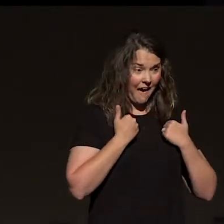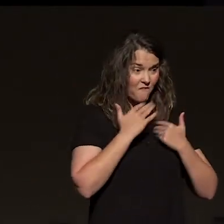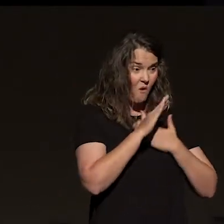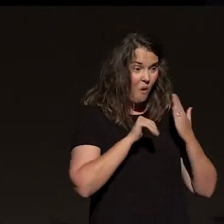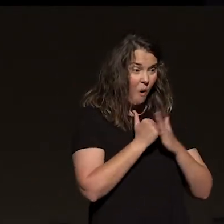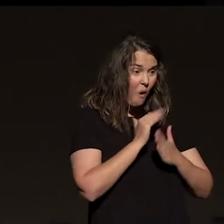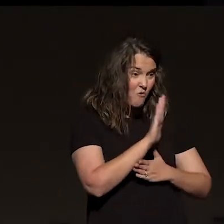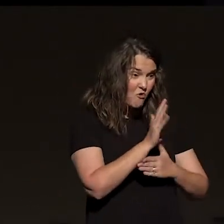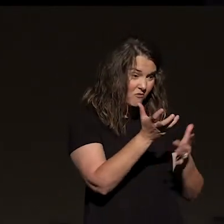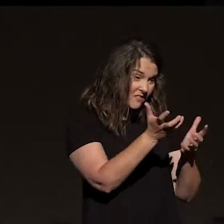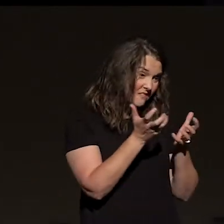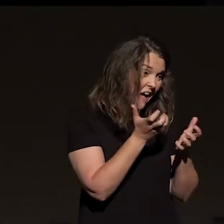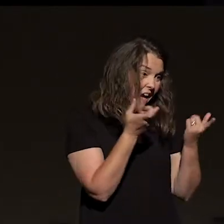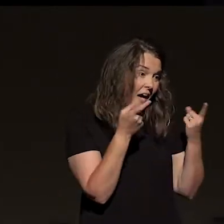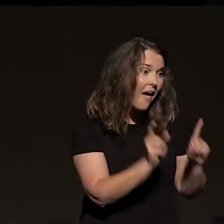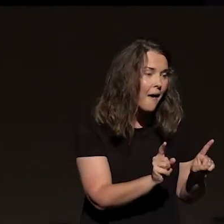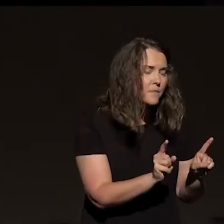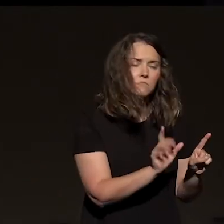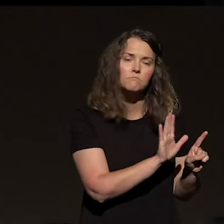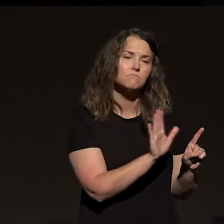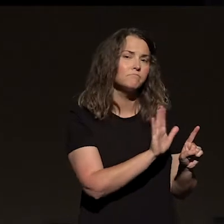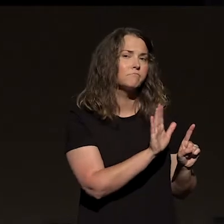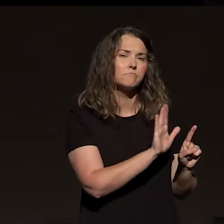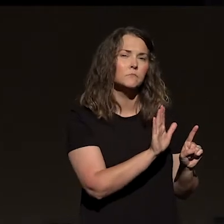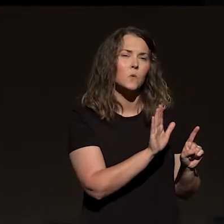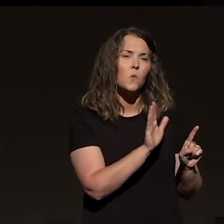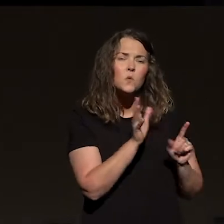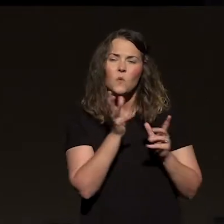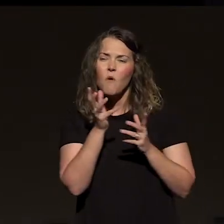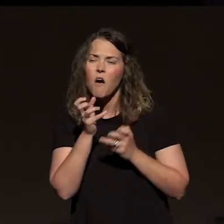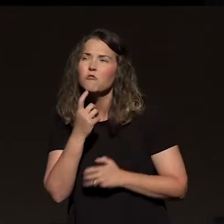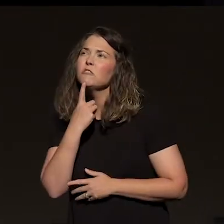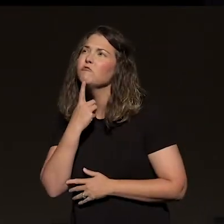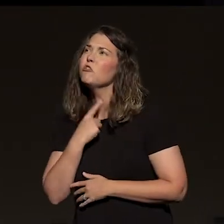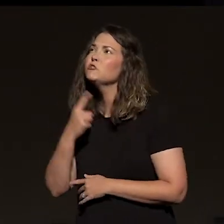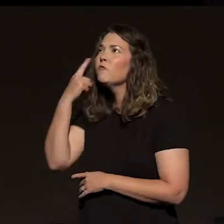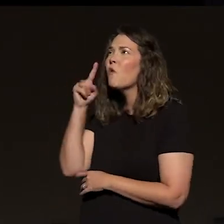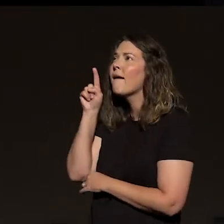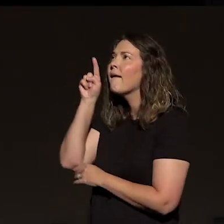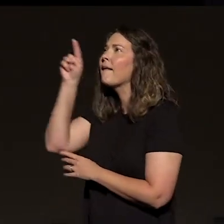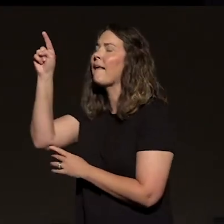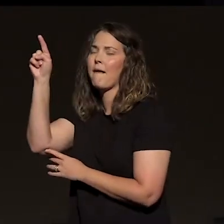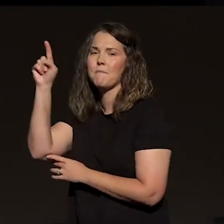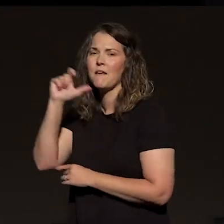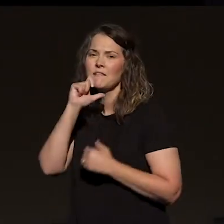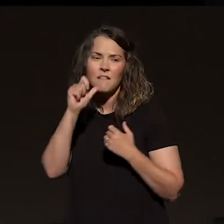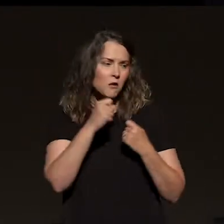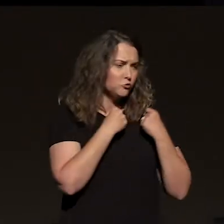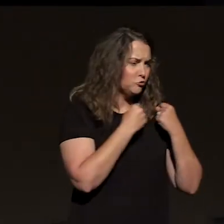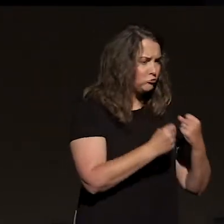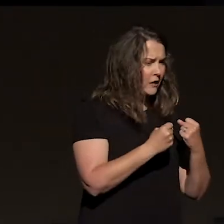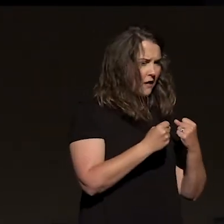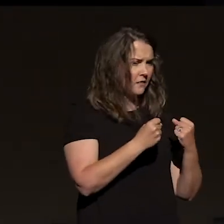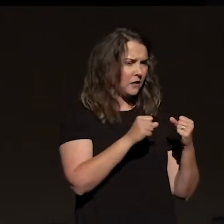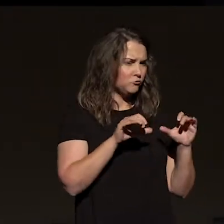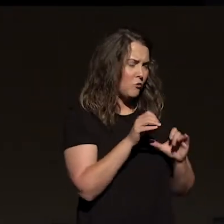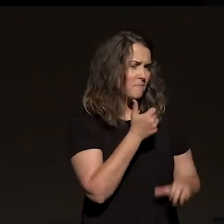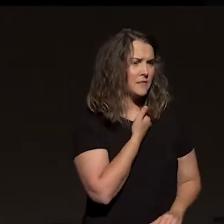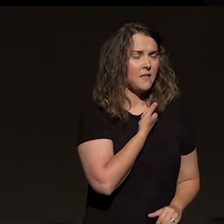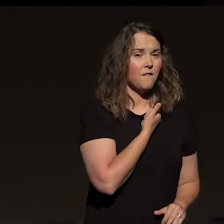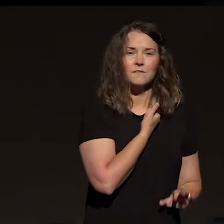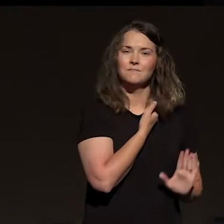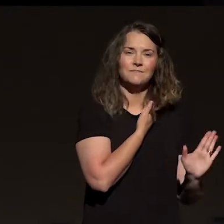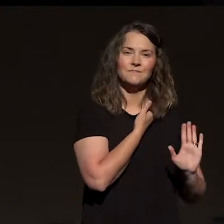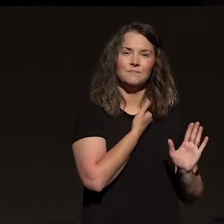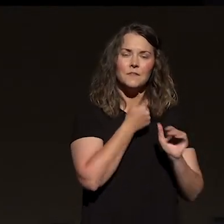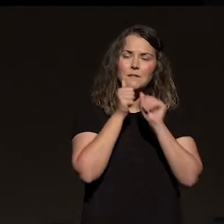desires gratified, said, blessed are you when you hunger and thirst for righteousness. Instead of strength and self-assertiveness, I want you to